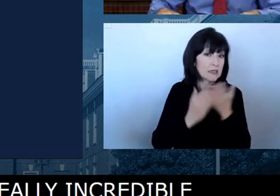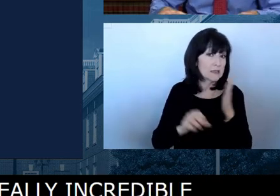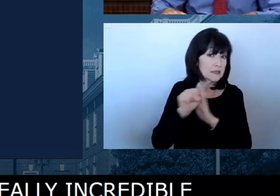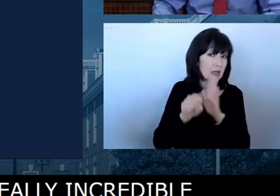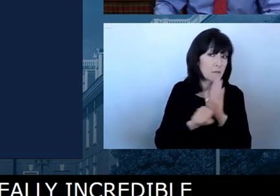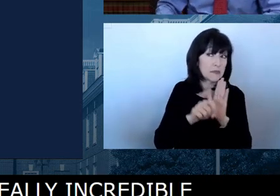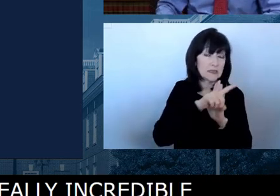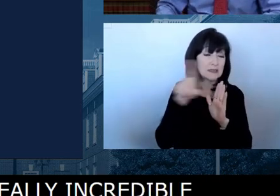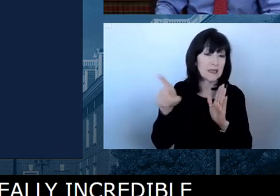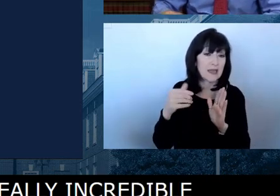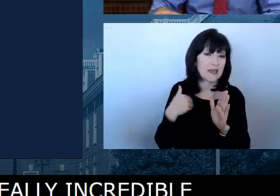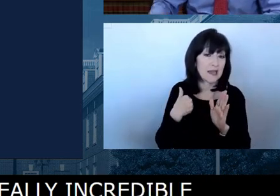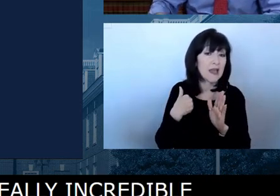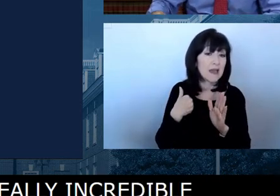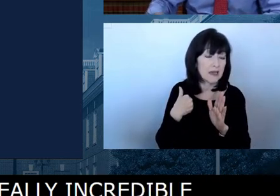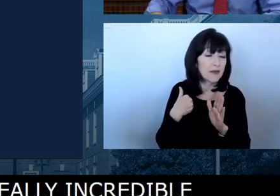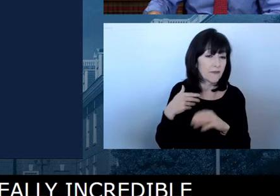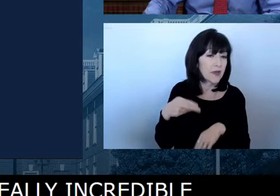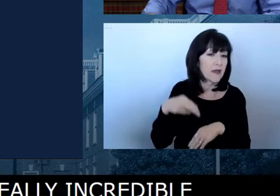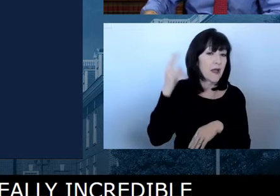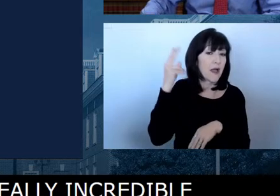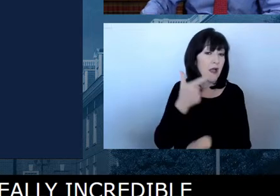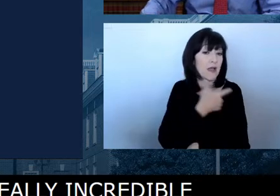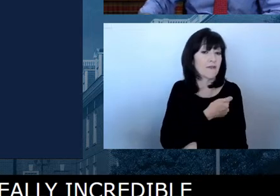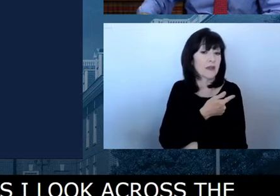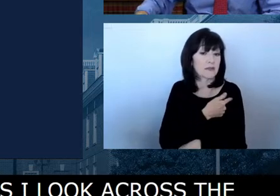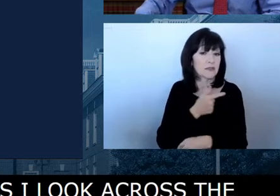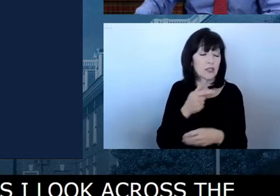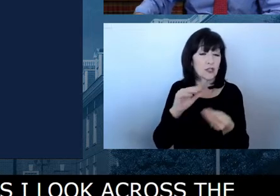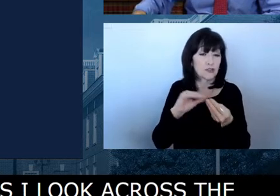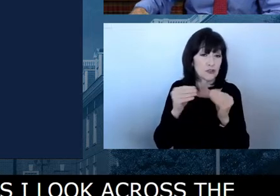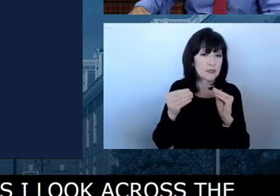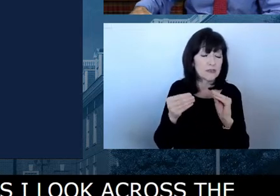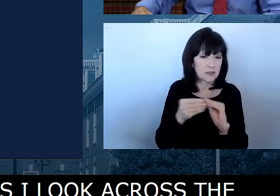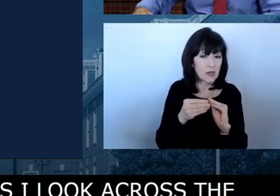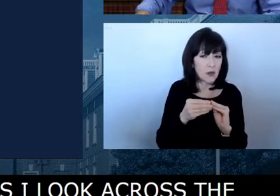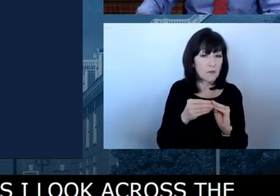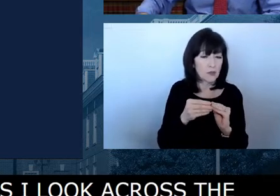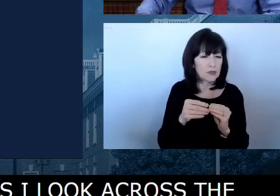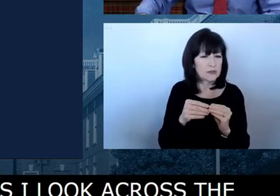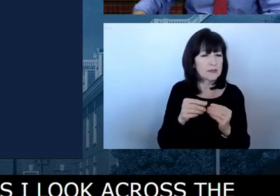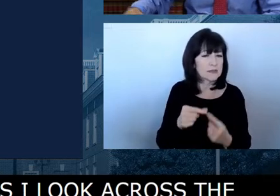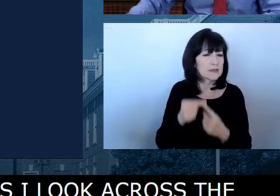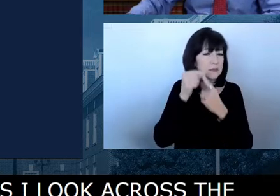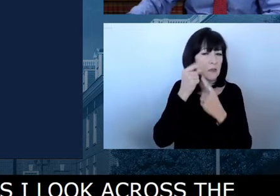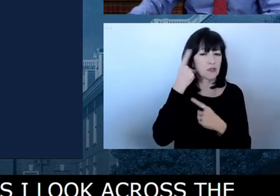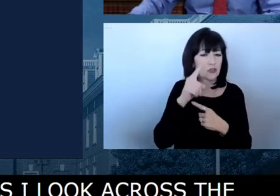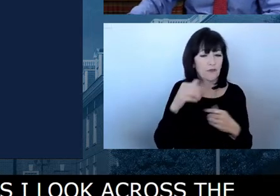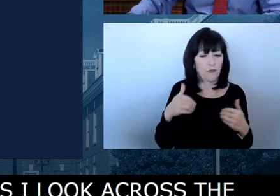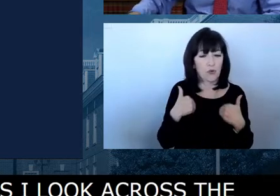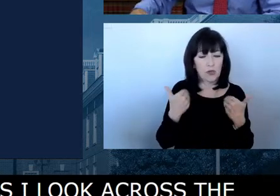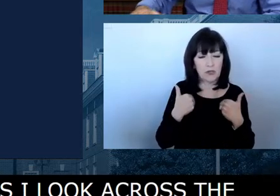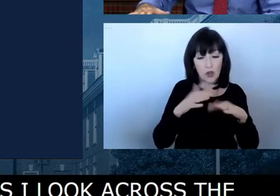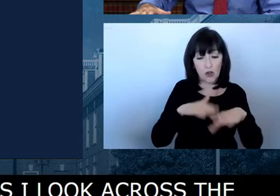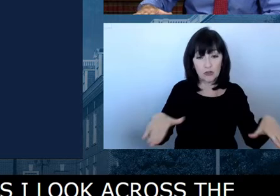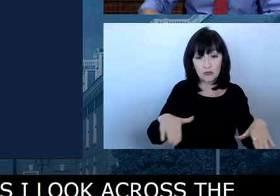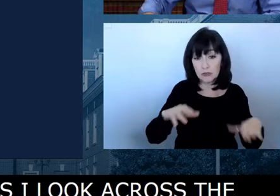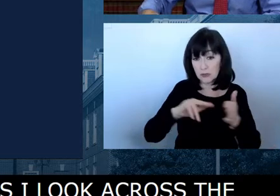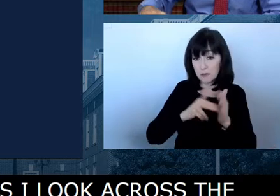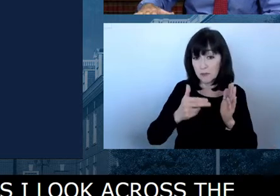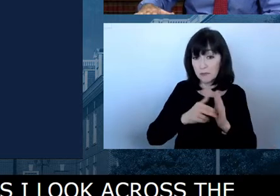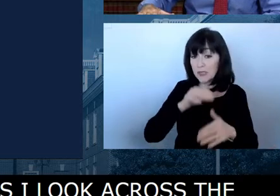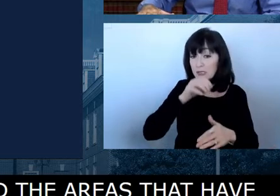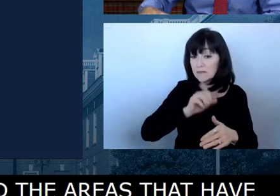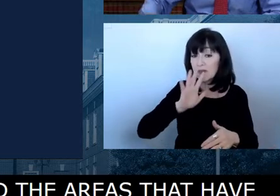higher vaccination rates, particularly for their younger children, those that are eligible, five years old and older, where we